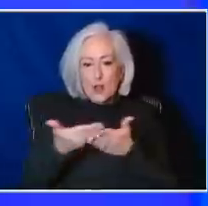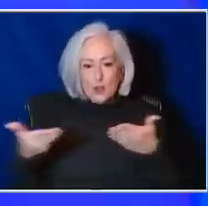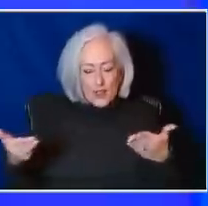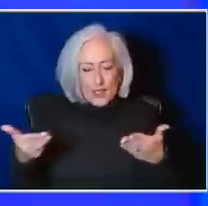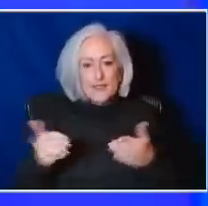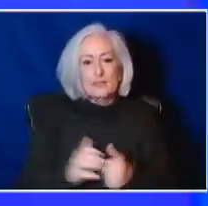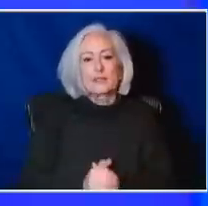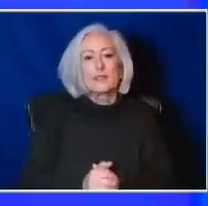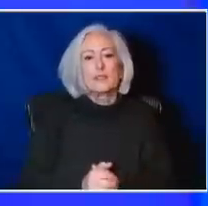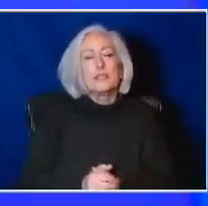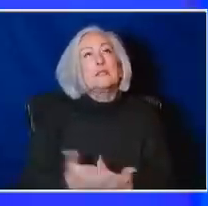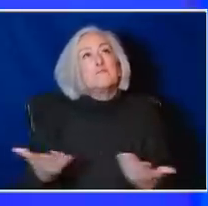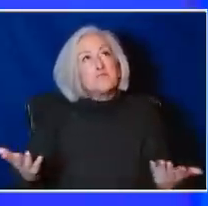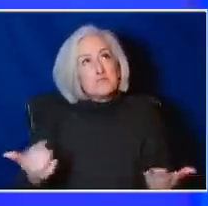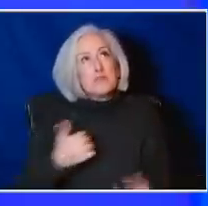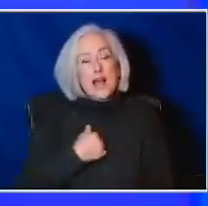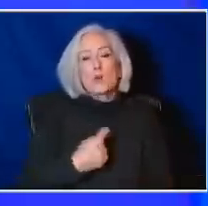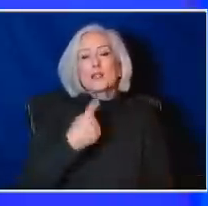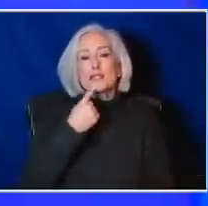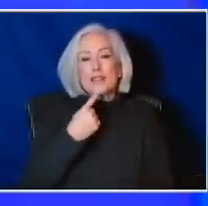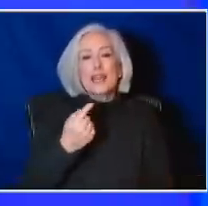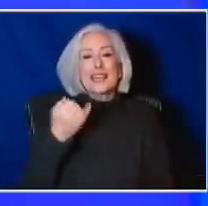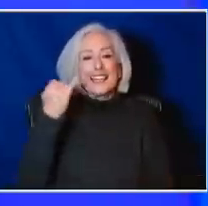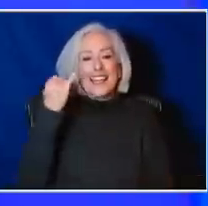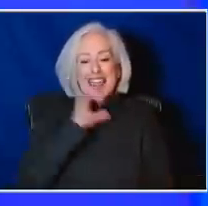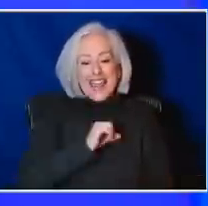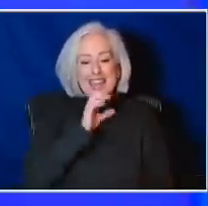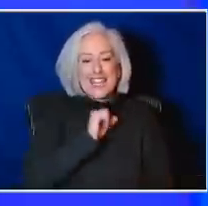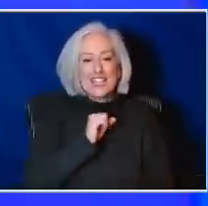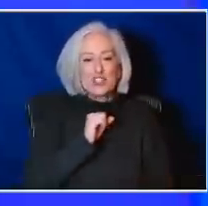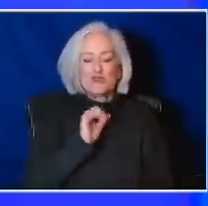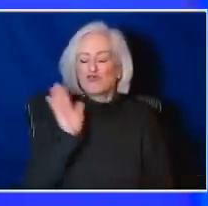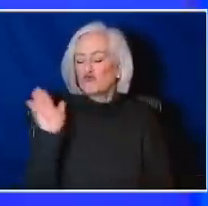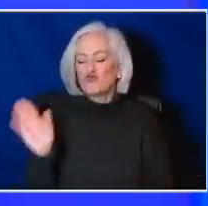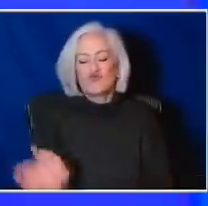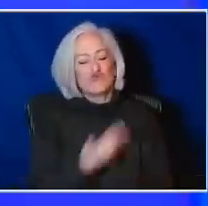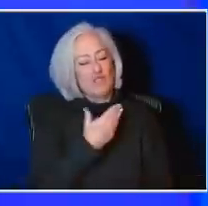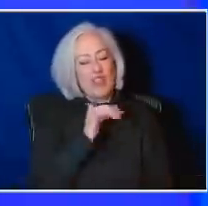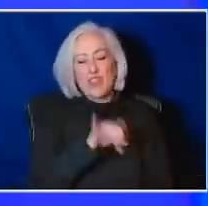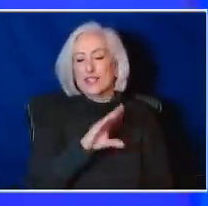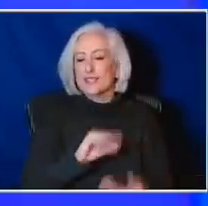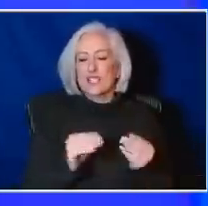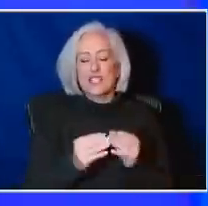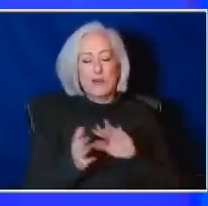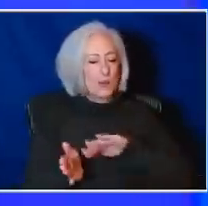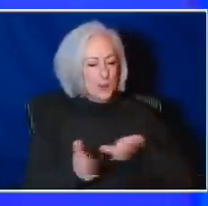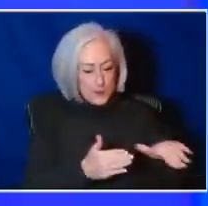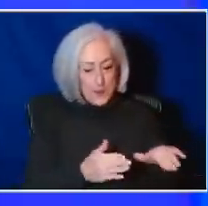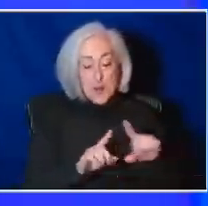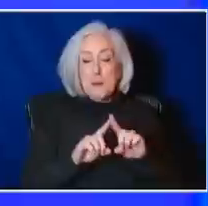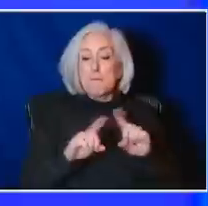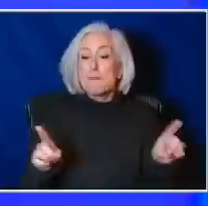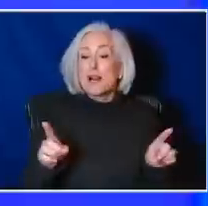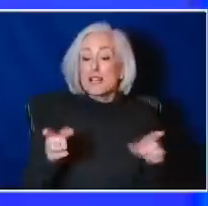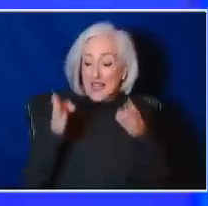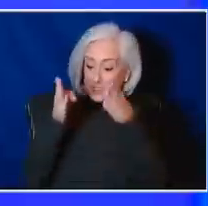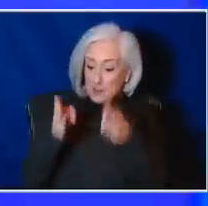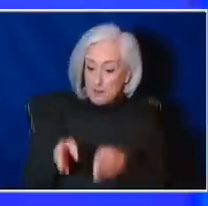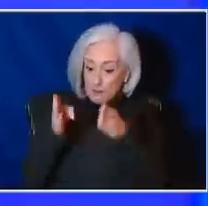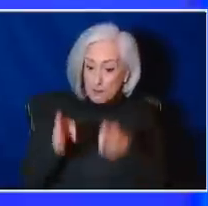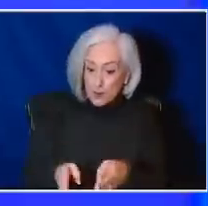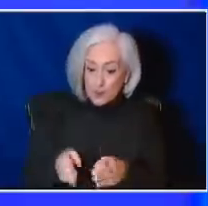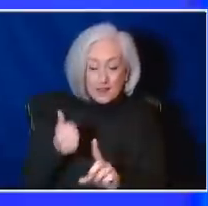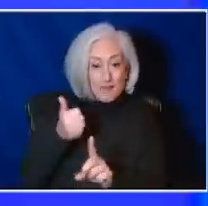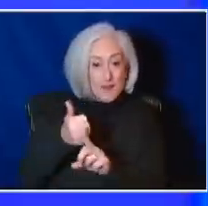And so I would say that, you know, for me, age is always just a number. It's really just a number. And as a person perhaps is getting more